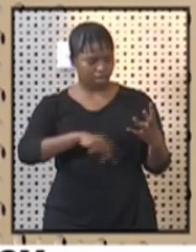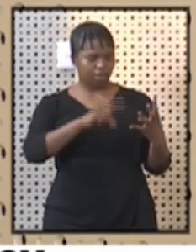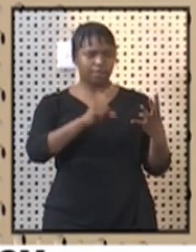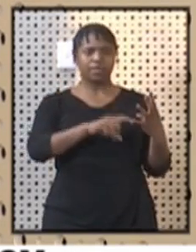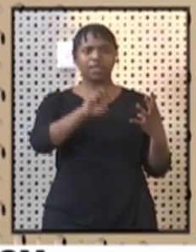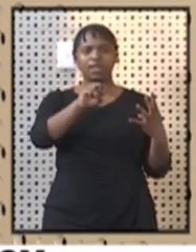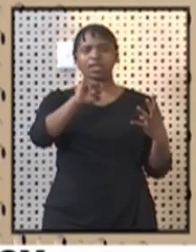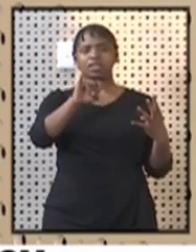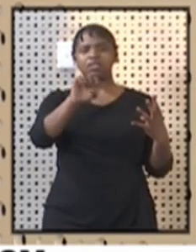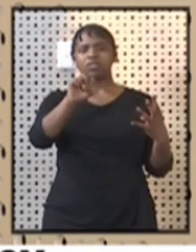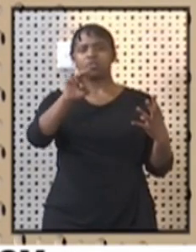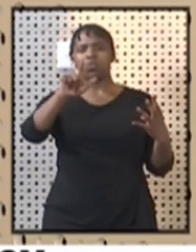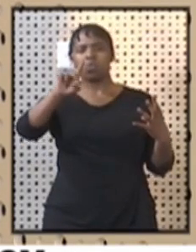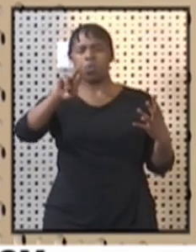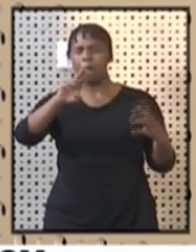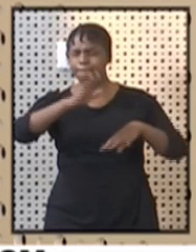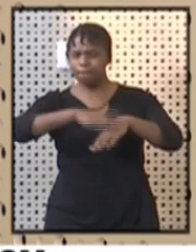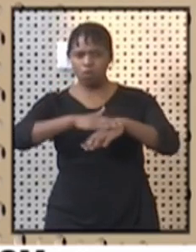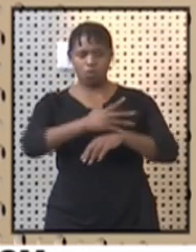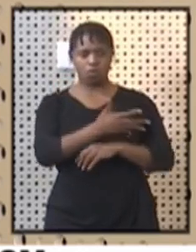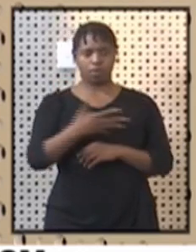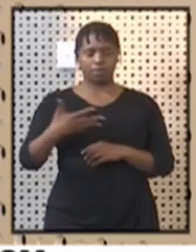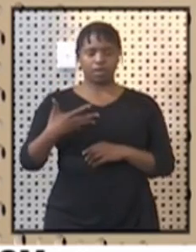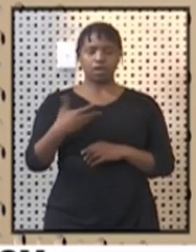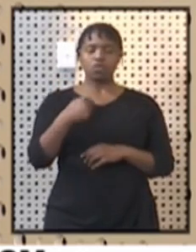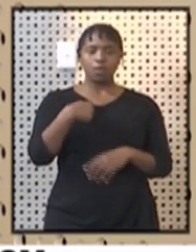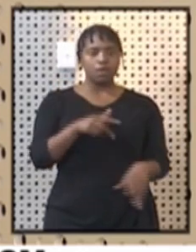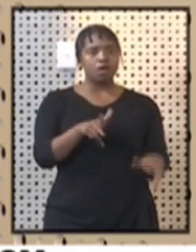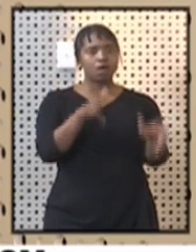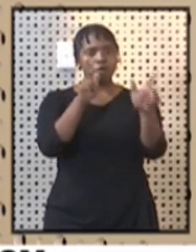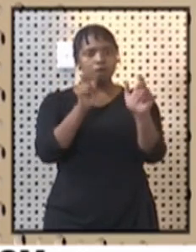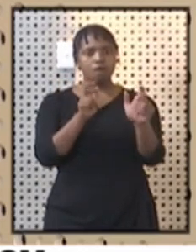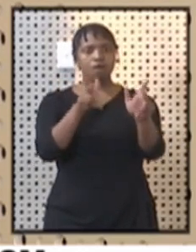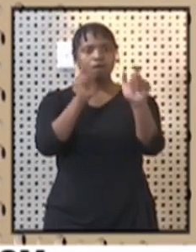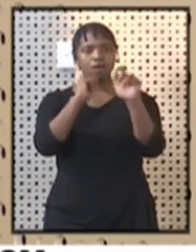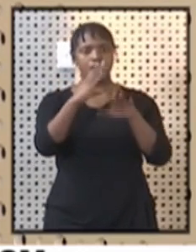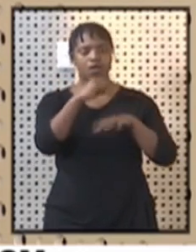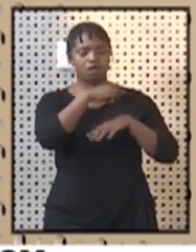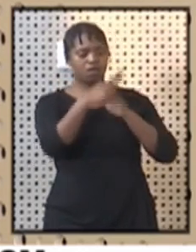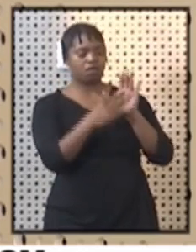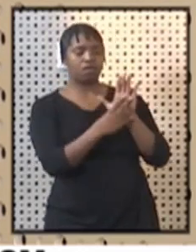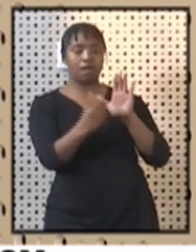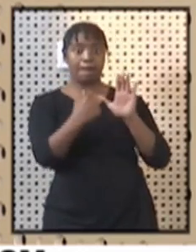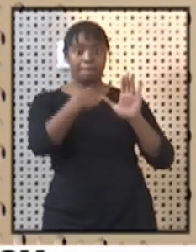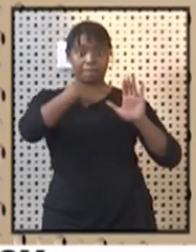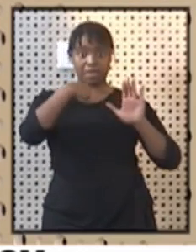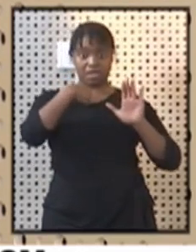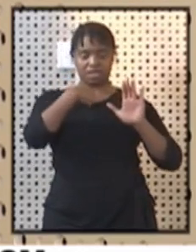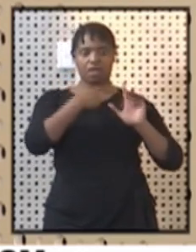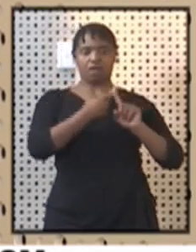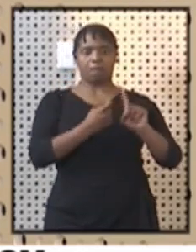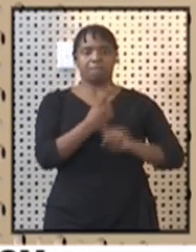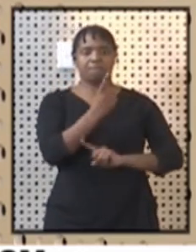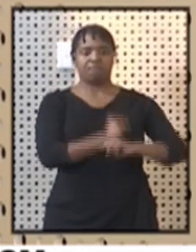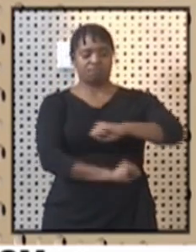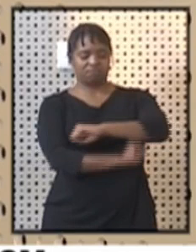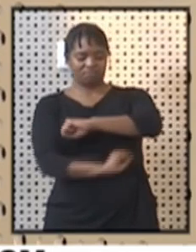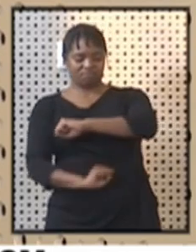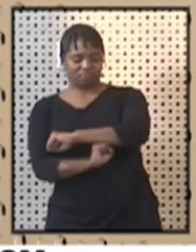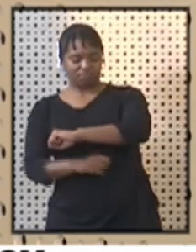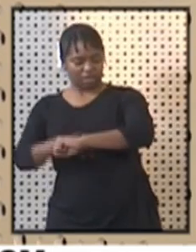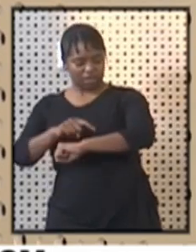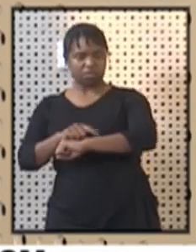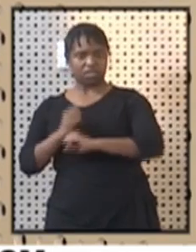others, on whose shoulders I stand today, and continue the